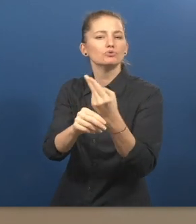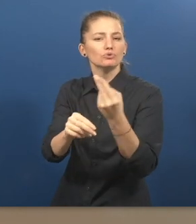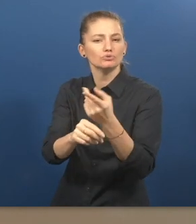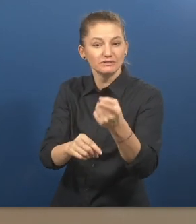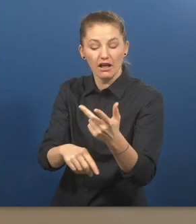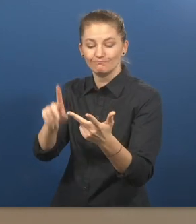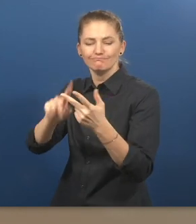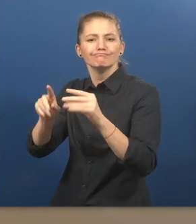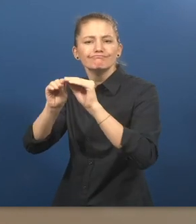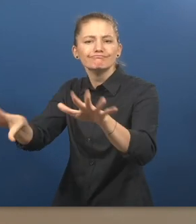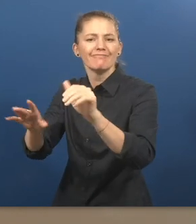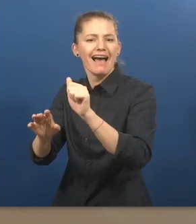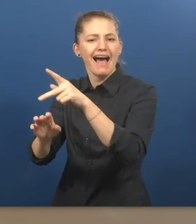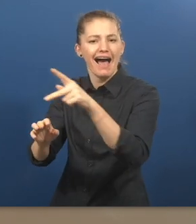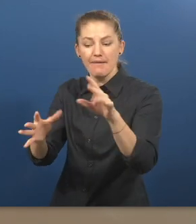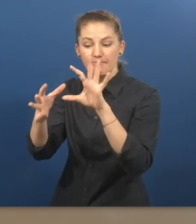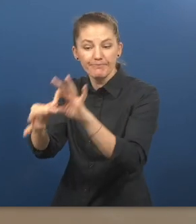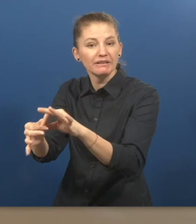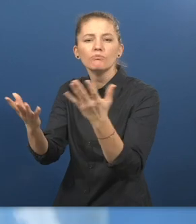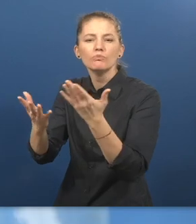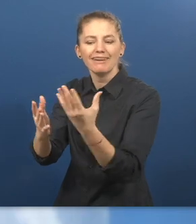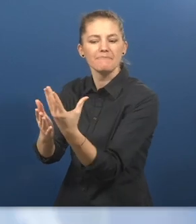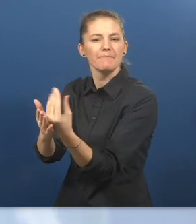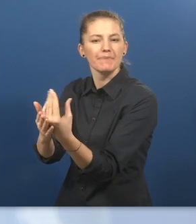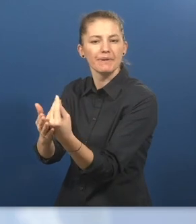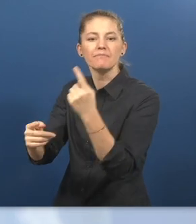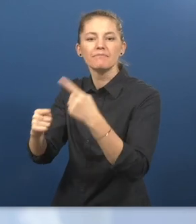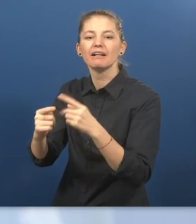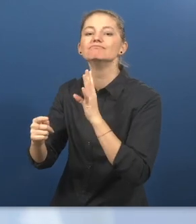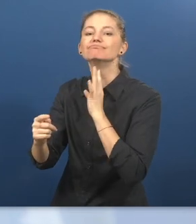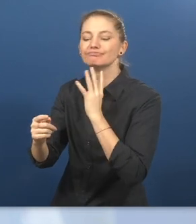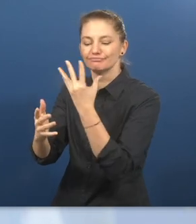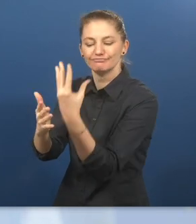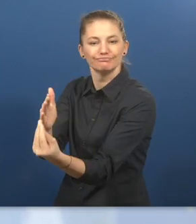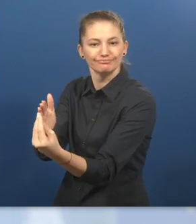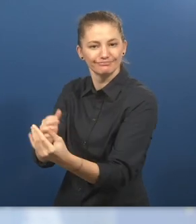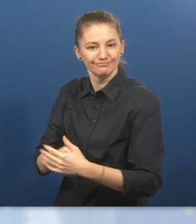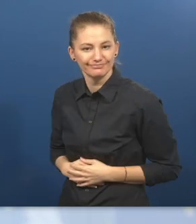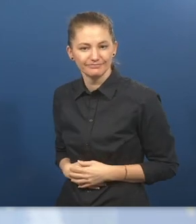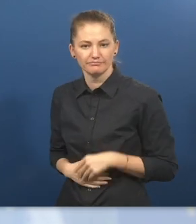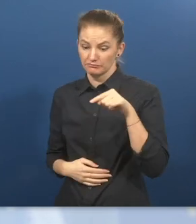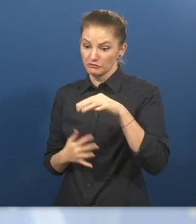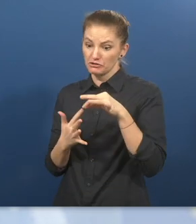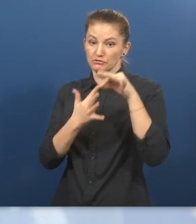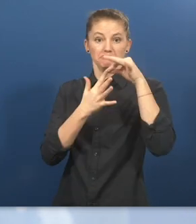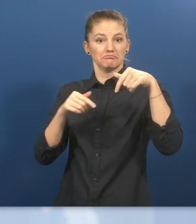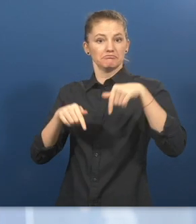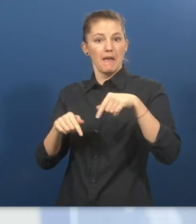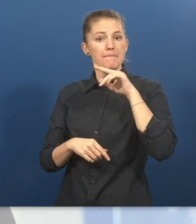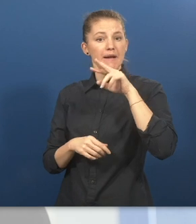synthesis and speech recognition services. What is unique and innovative about PDEUS Work Inclusion?